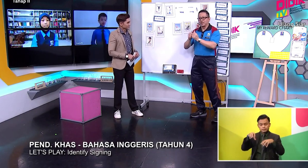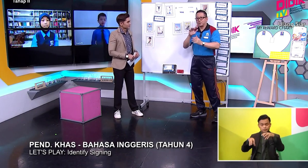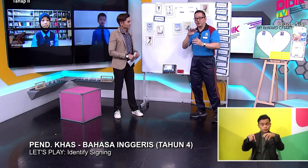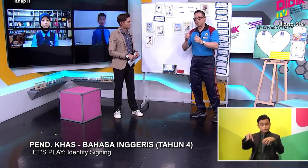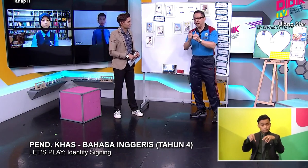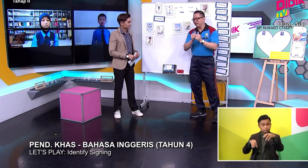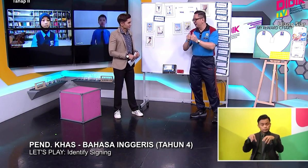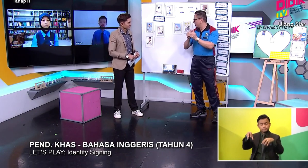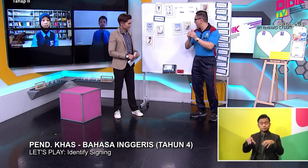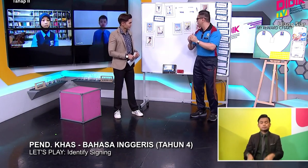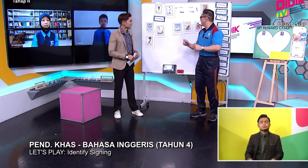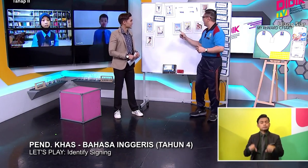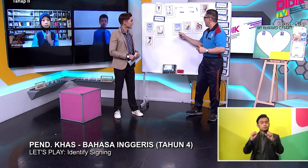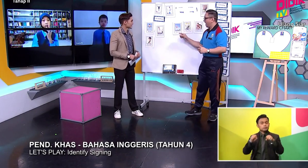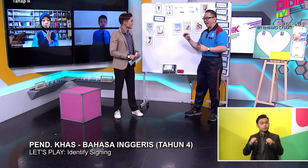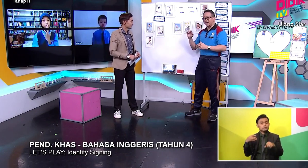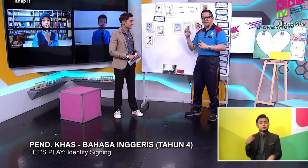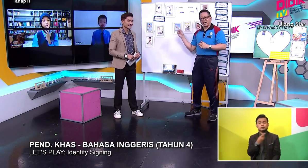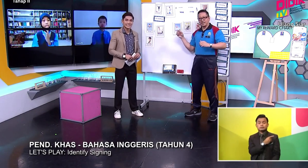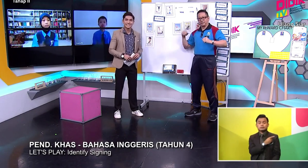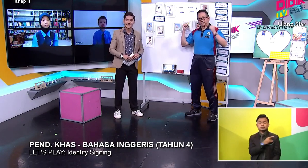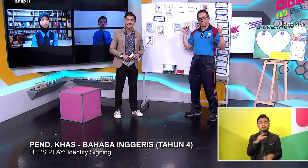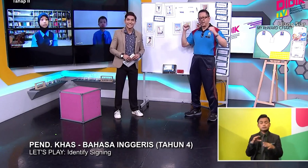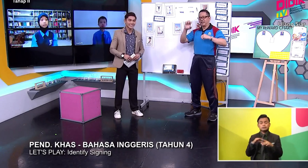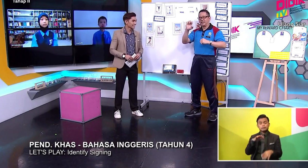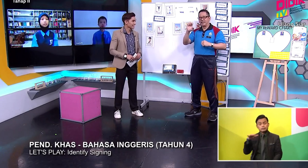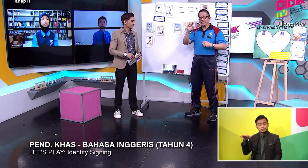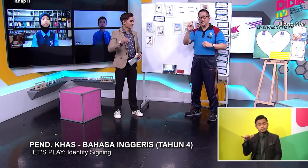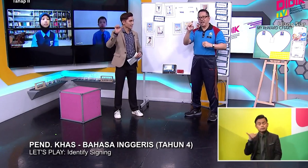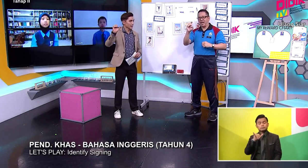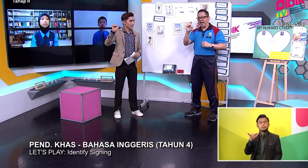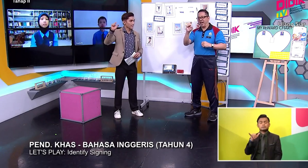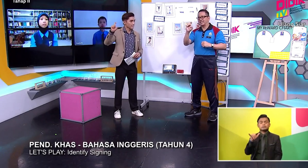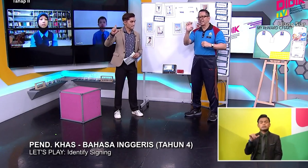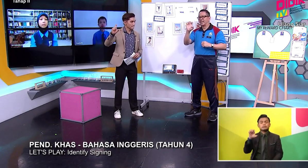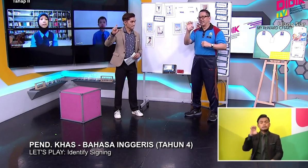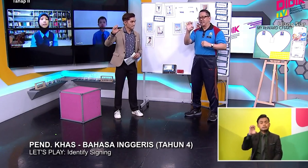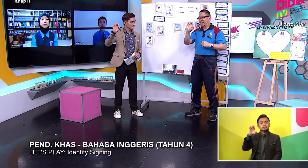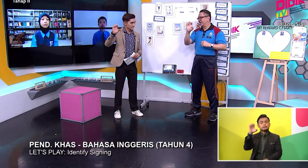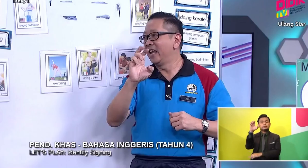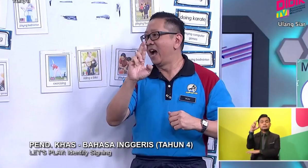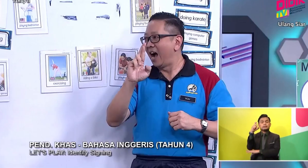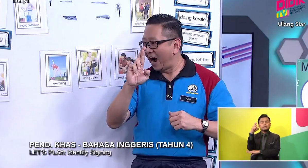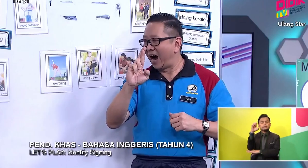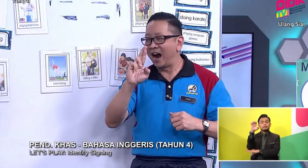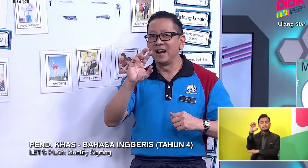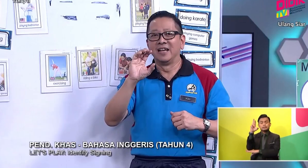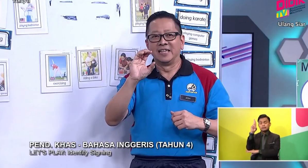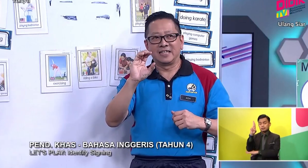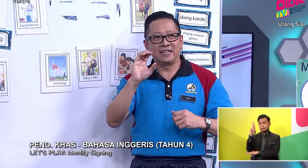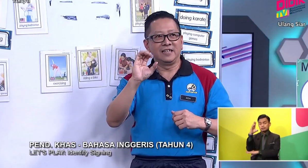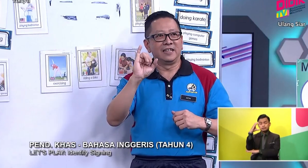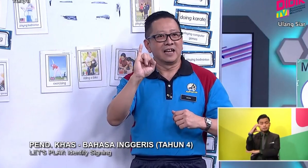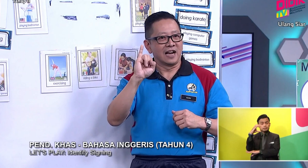Shall we spell together? Exercising. E X E R